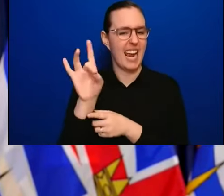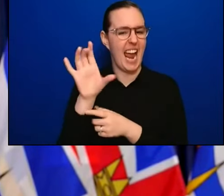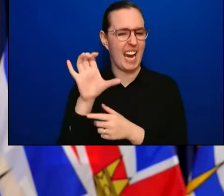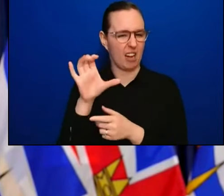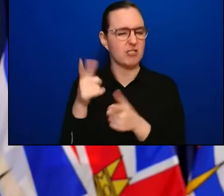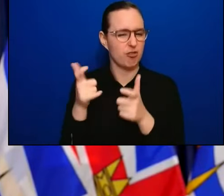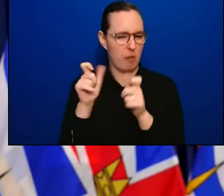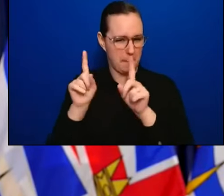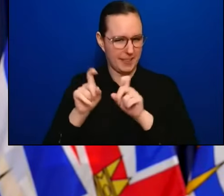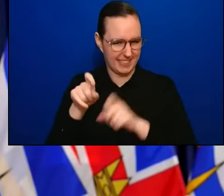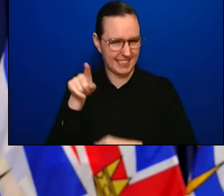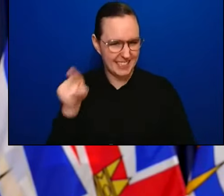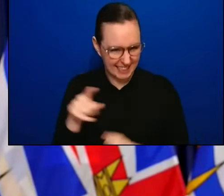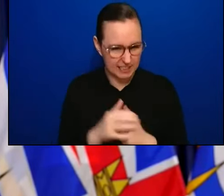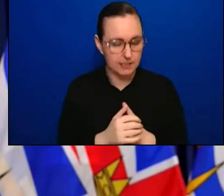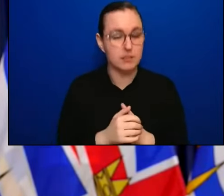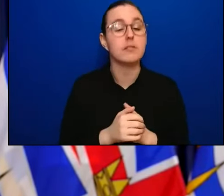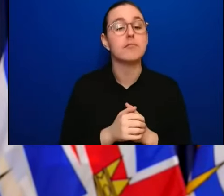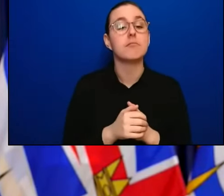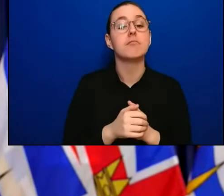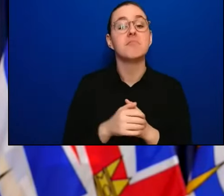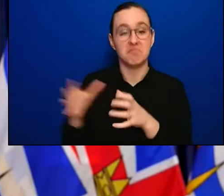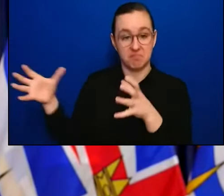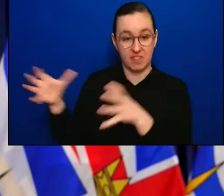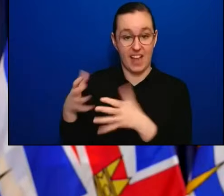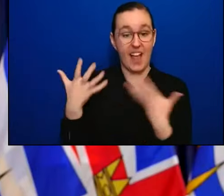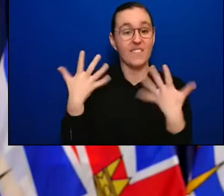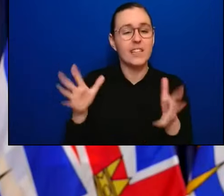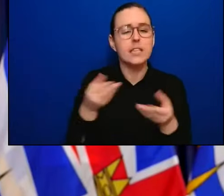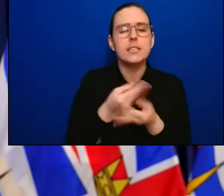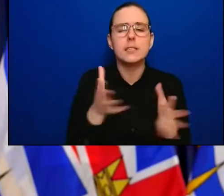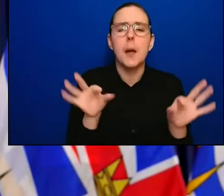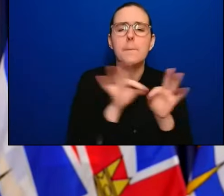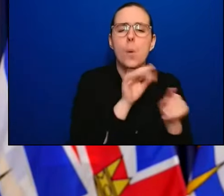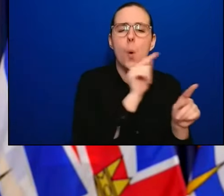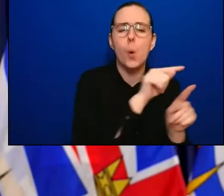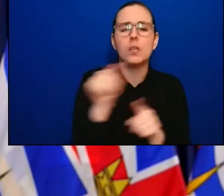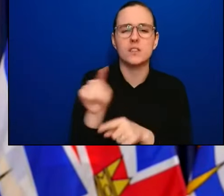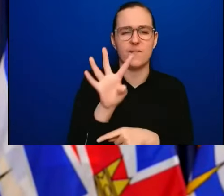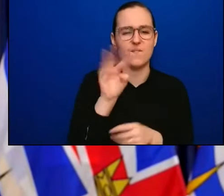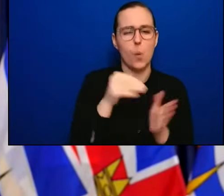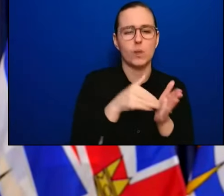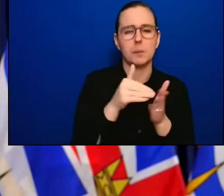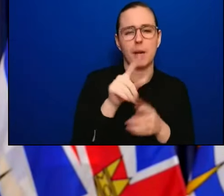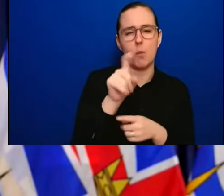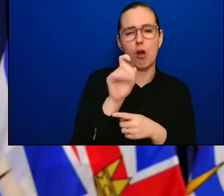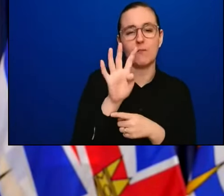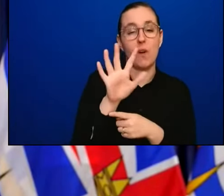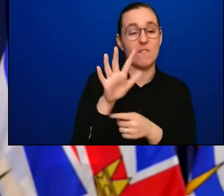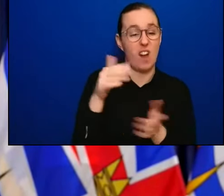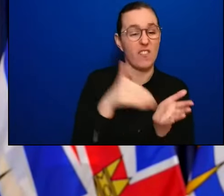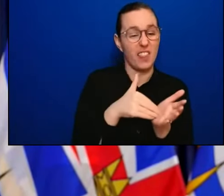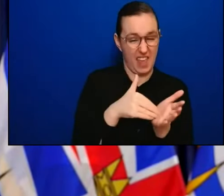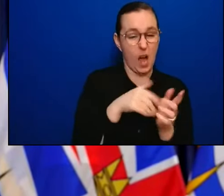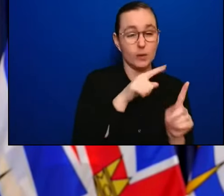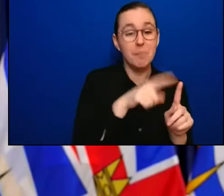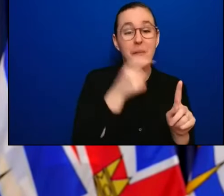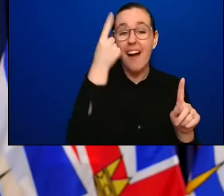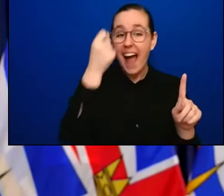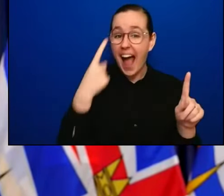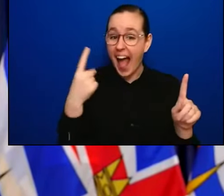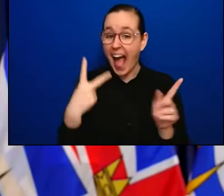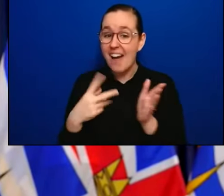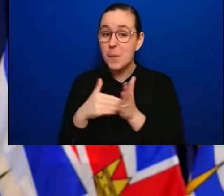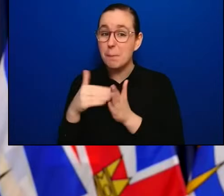have been deployed to key strategic areas. As presently noted just over half a million tests in our inventory are not suitable for